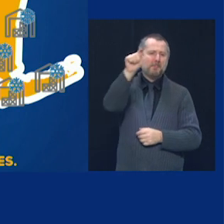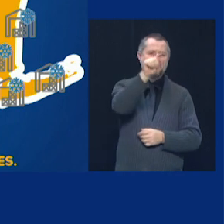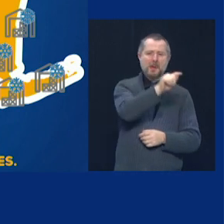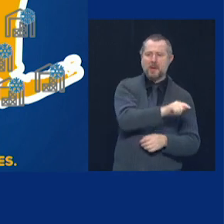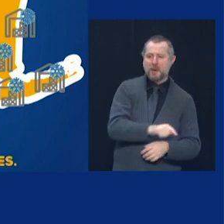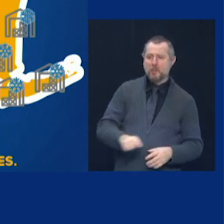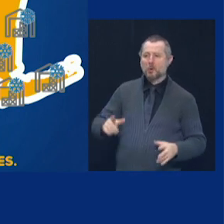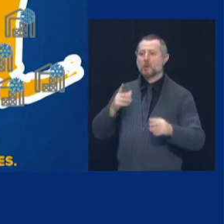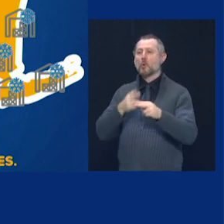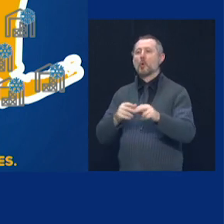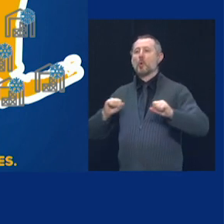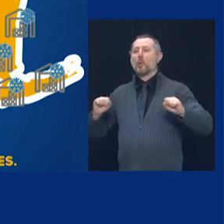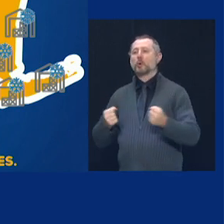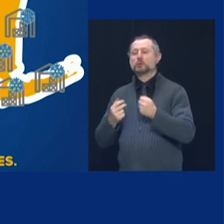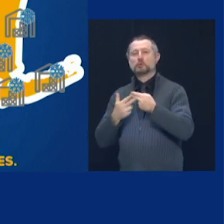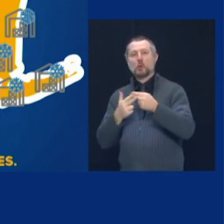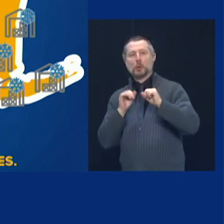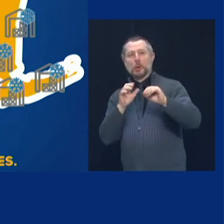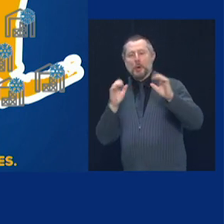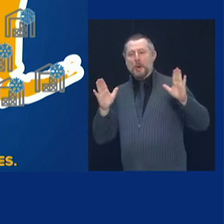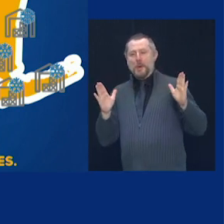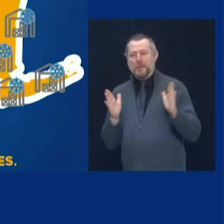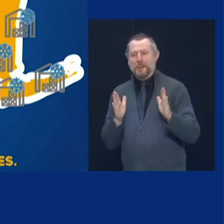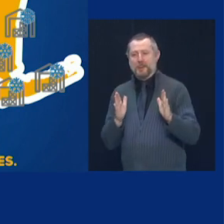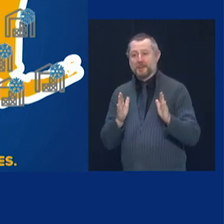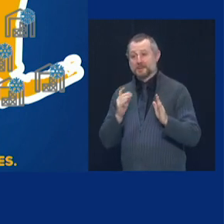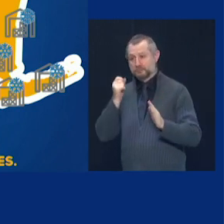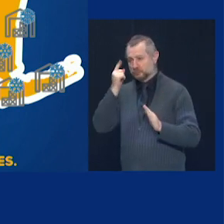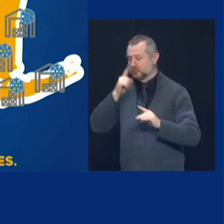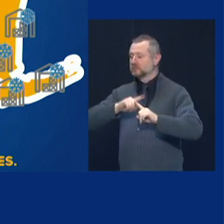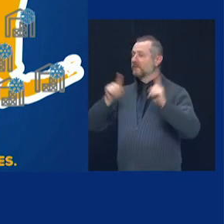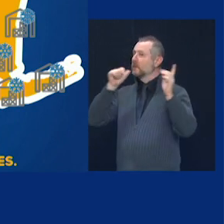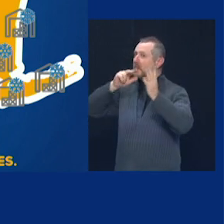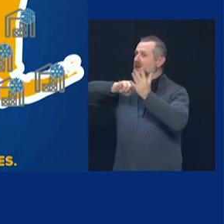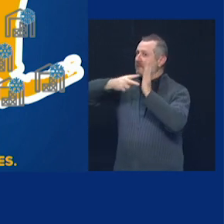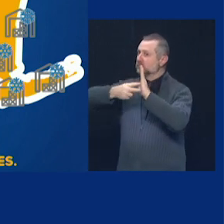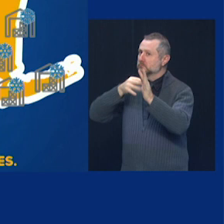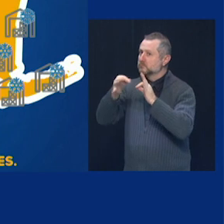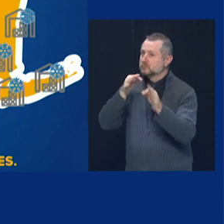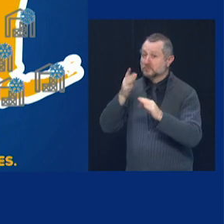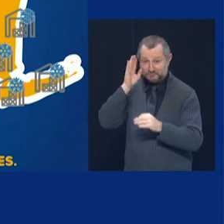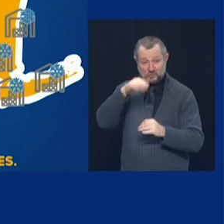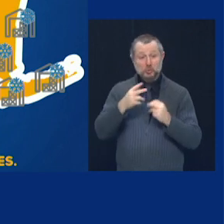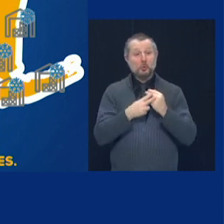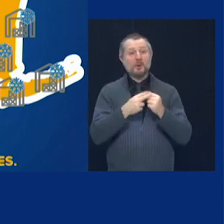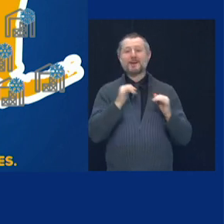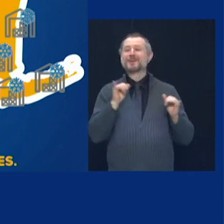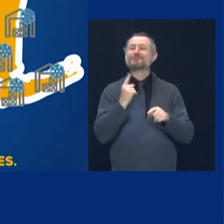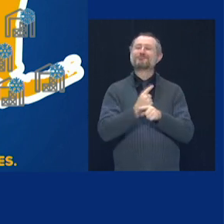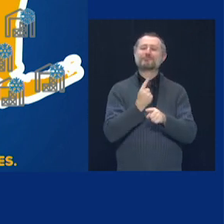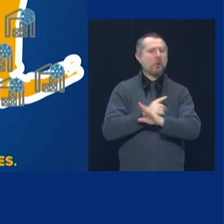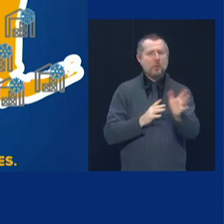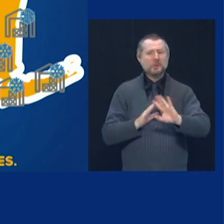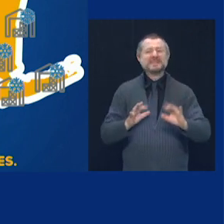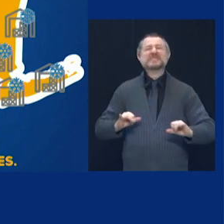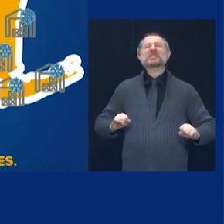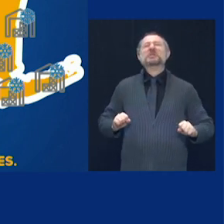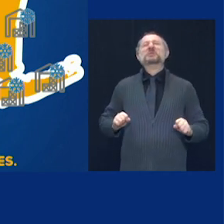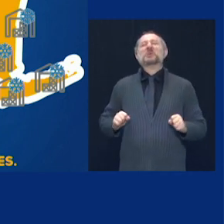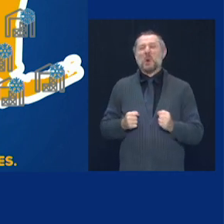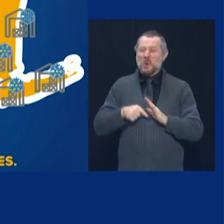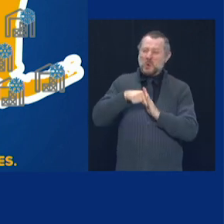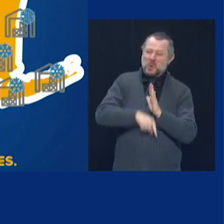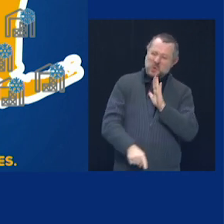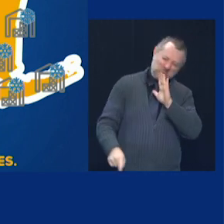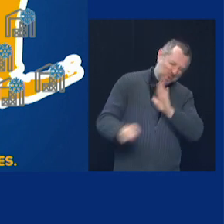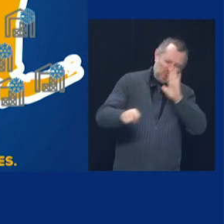This is a different definition of cold storage. This is, like, really, really cold storage. Not every facility can